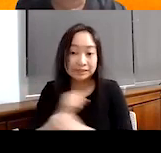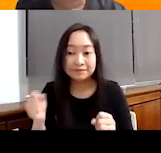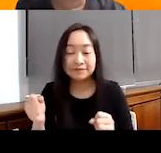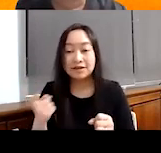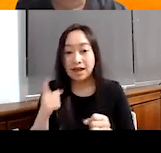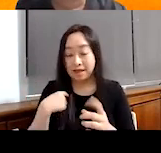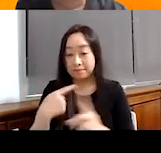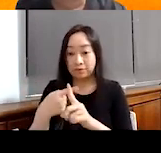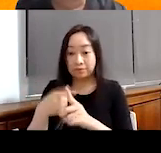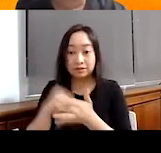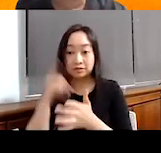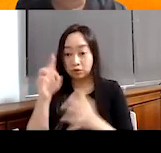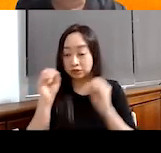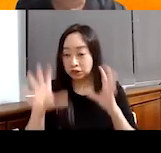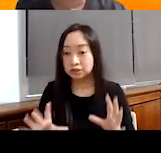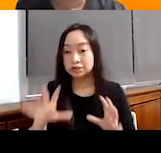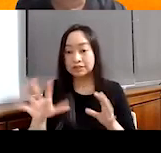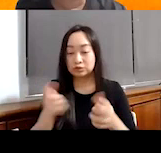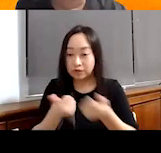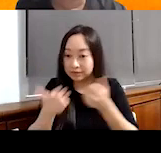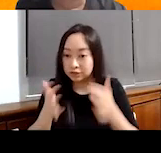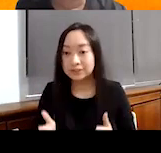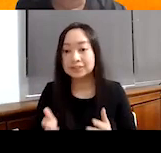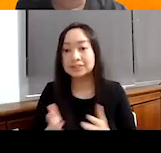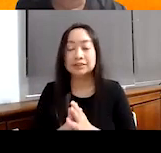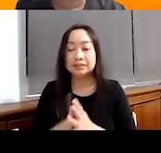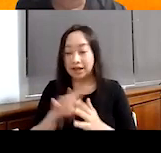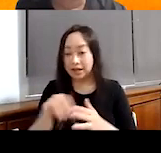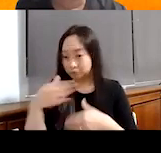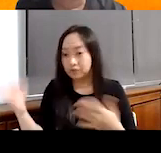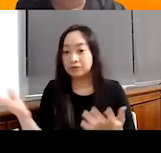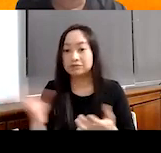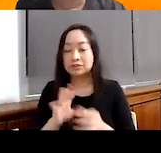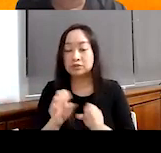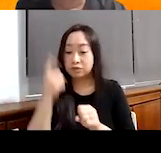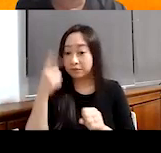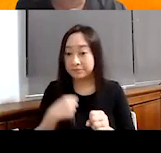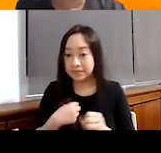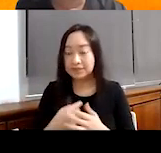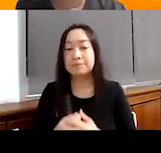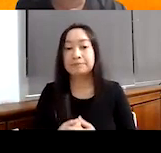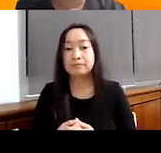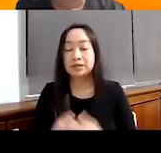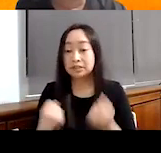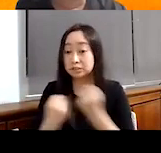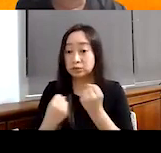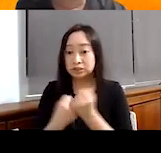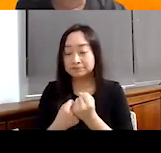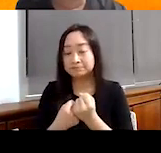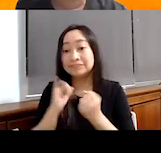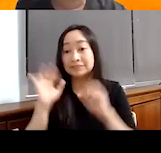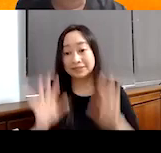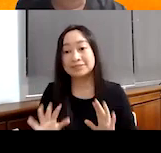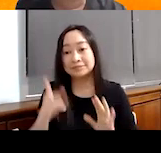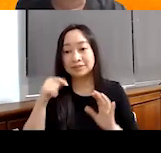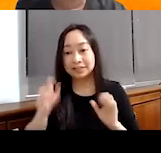positive messages to their teachers or school administrators and so forth. And so for me, sponsorship's amazing because we can